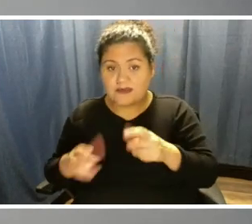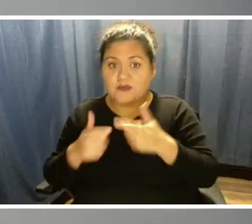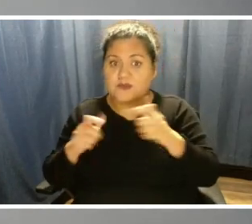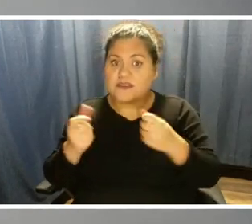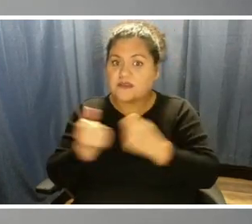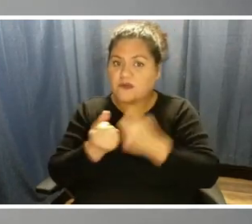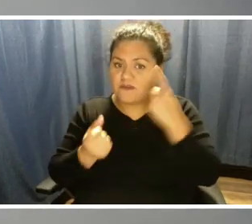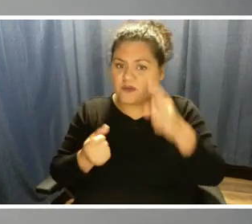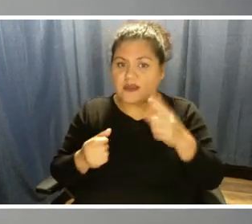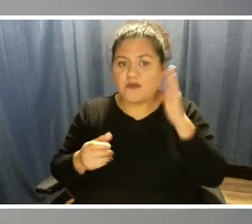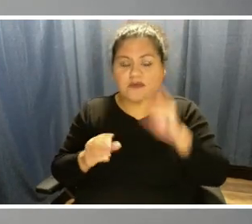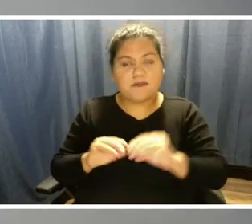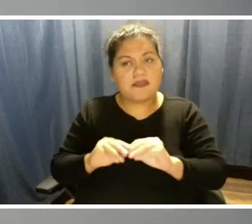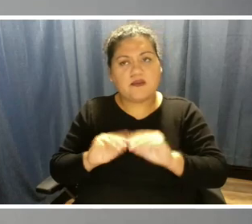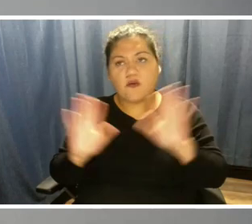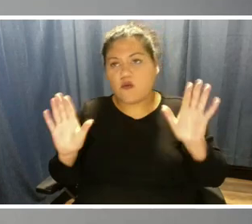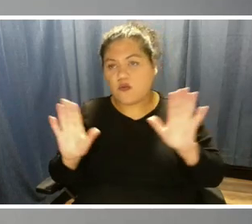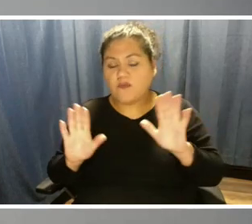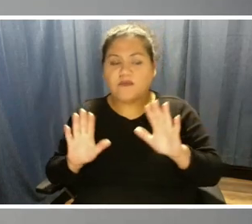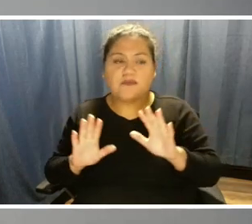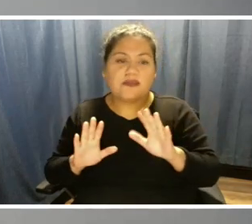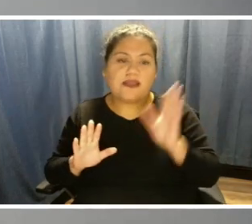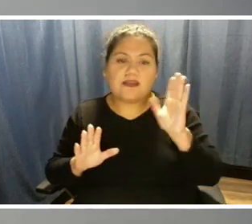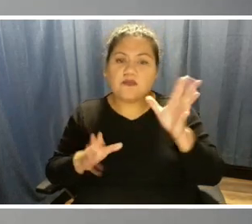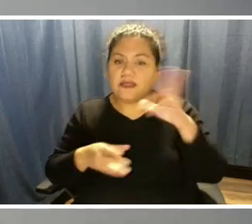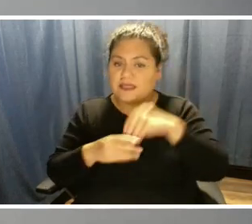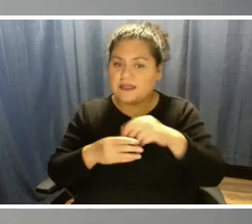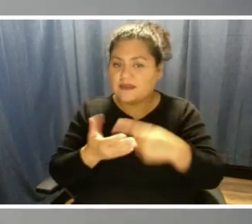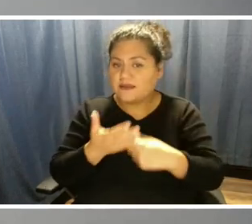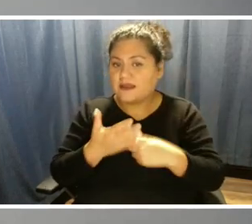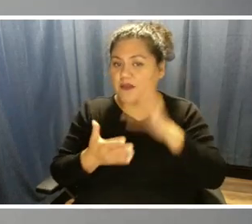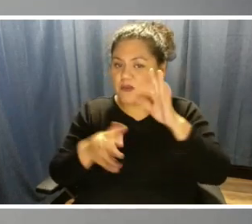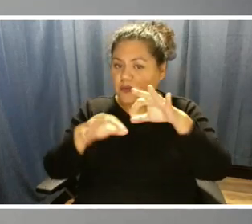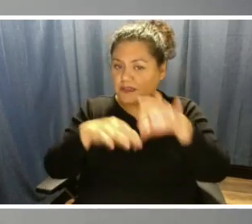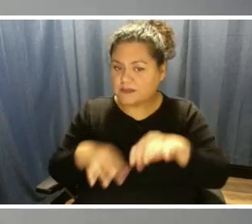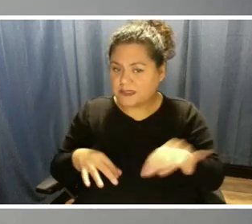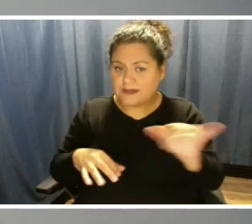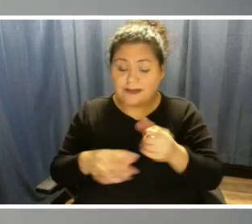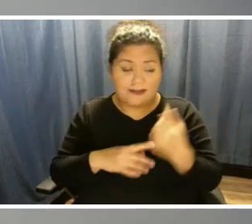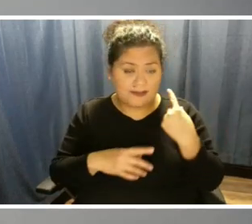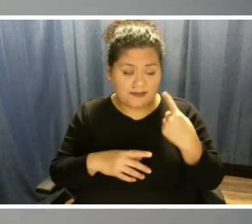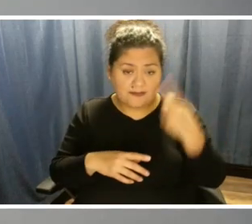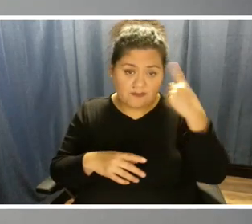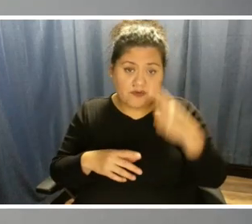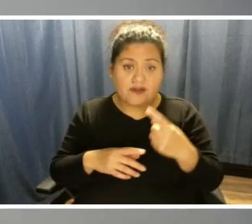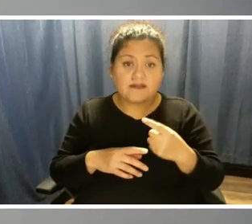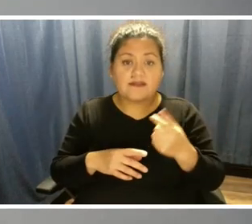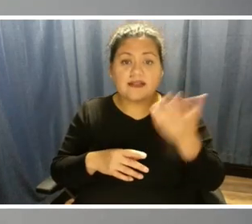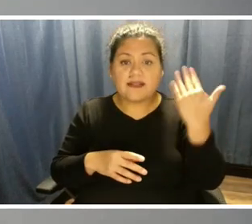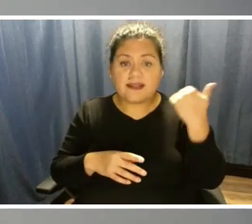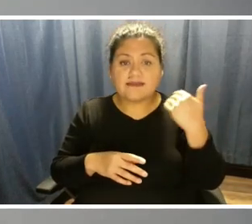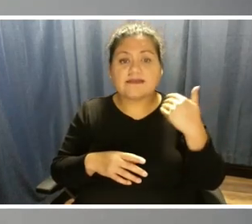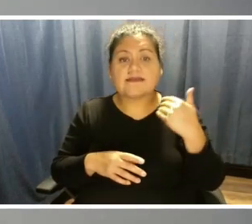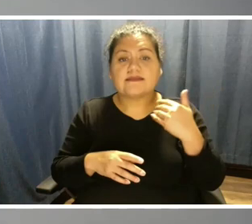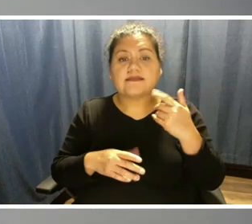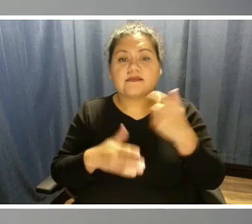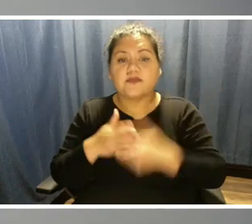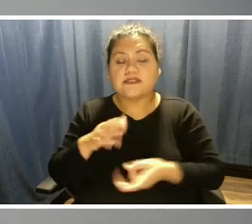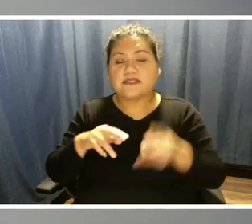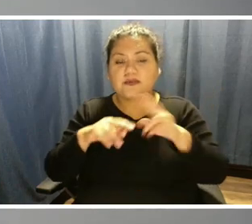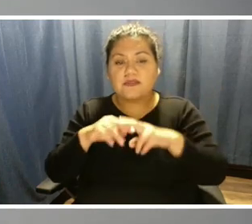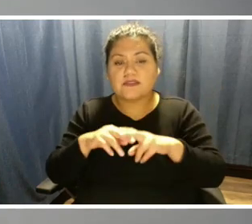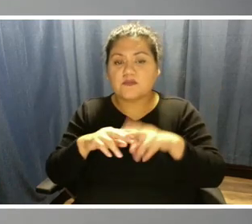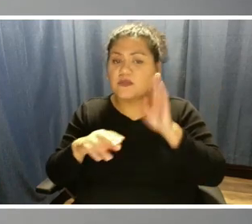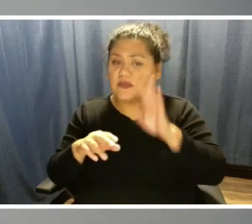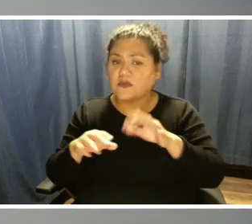transparent, and it'll be part of the conversation. We'll break it out just like we did last year for the last rate increase that we did. And, you it'll